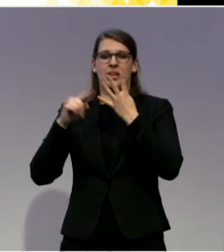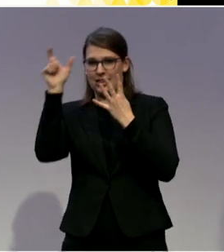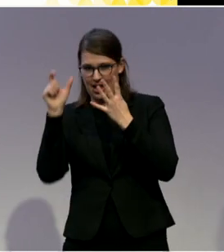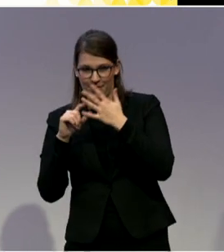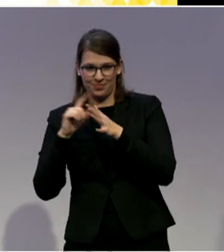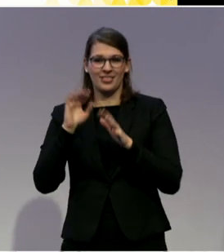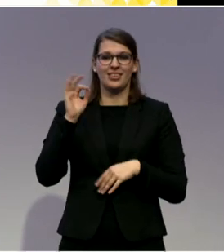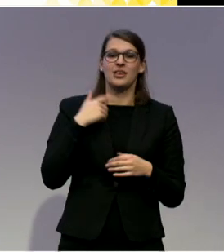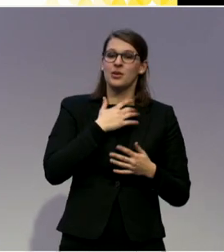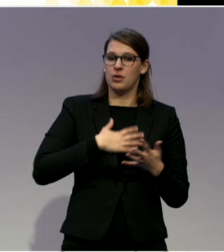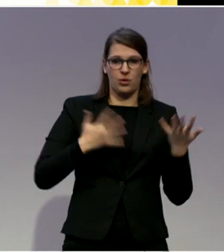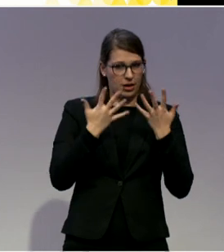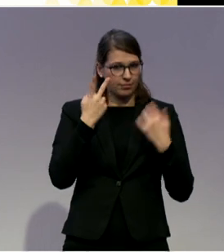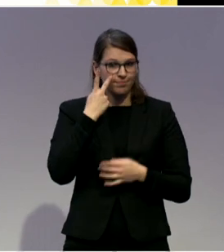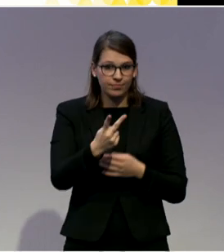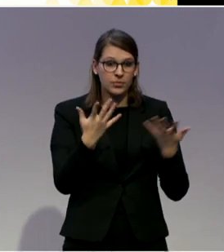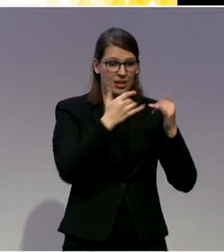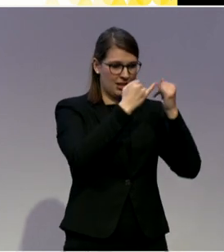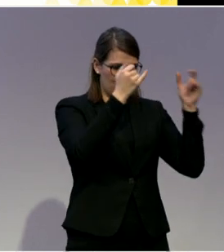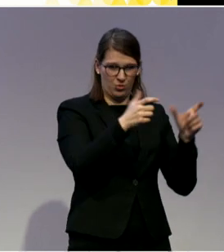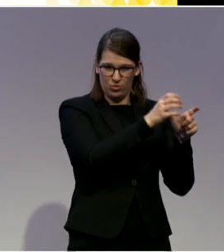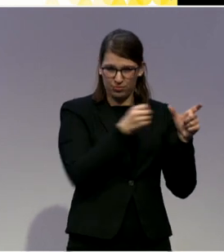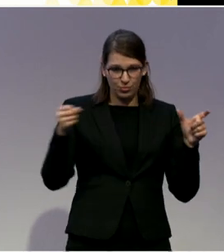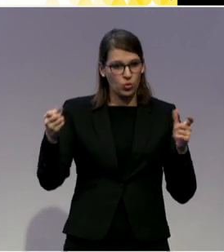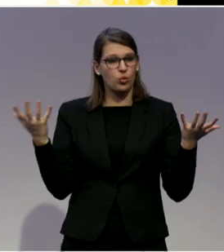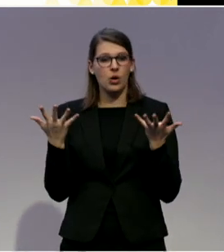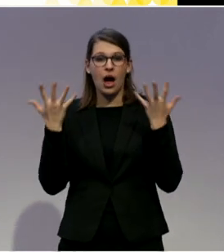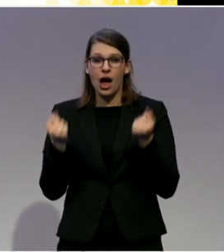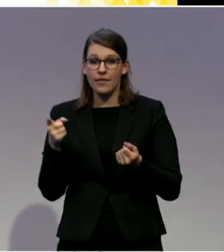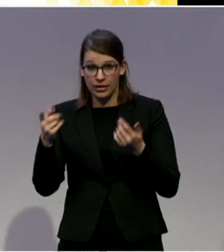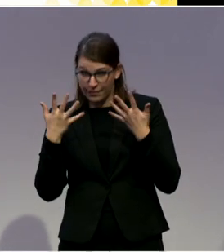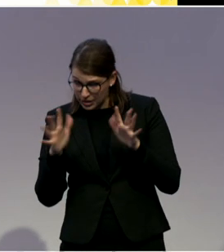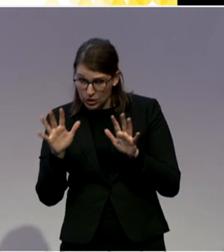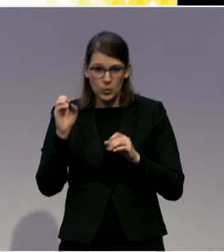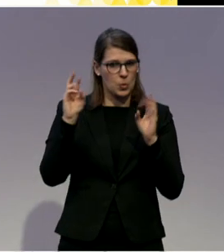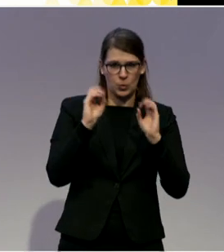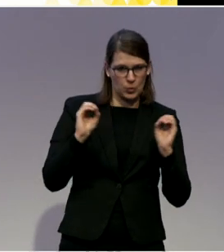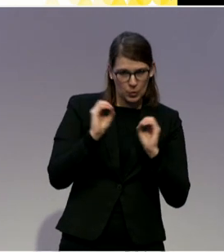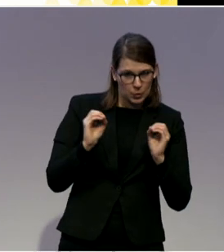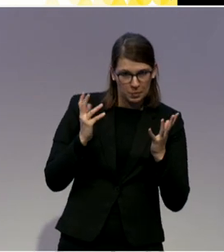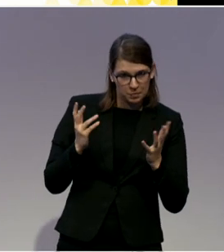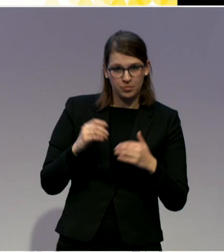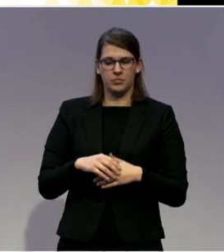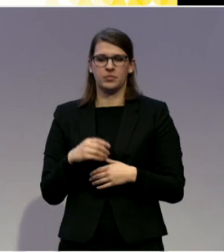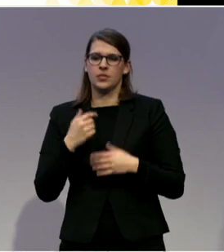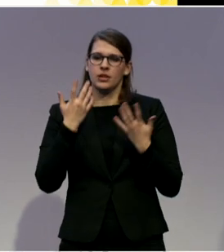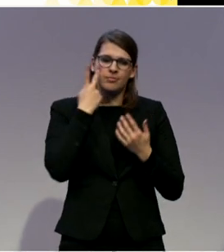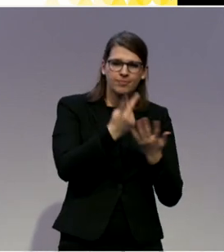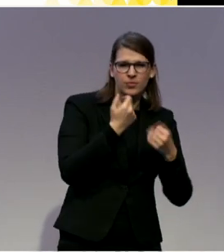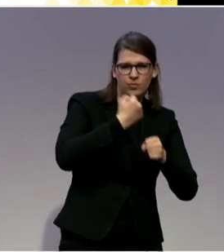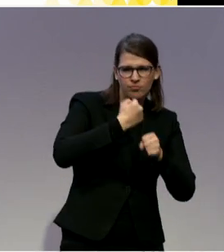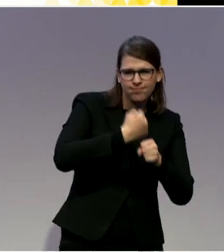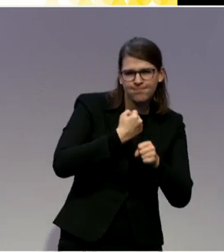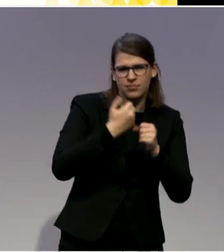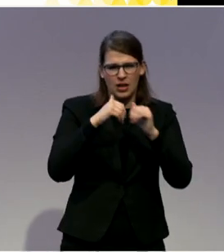the local level. And we also wanted to make sure that we got as full and holistic an understanding of this process